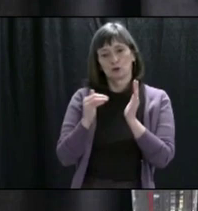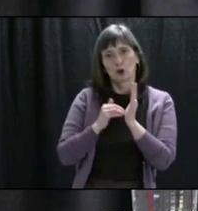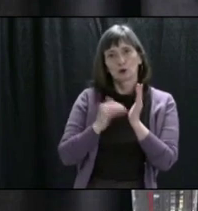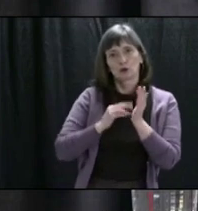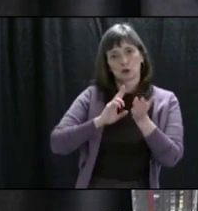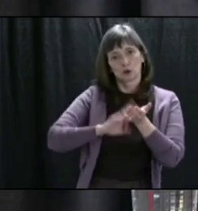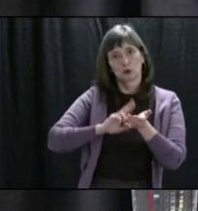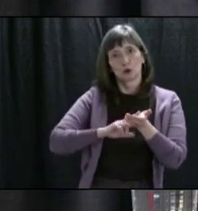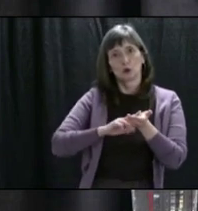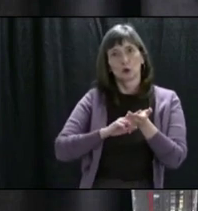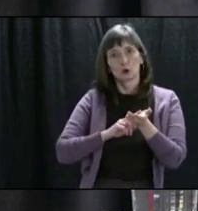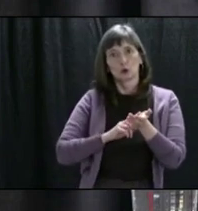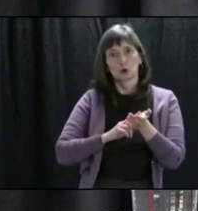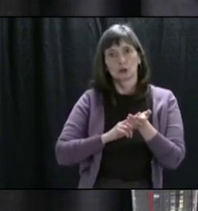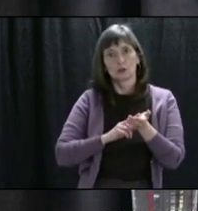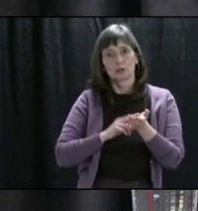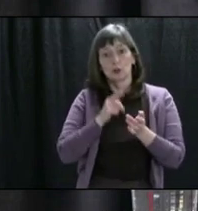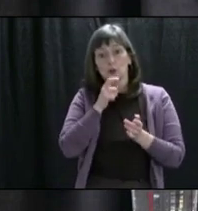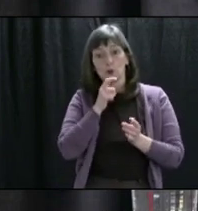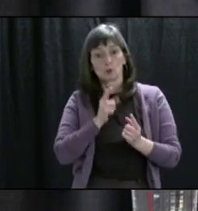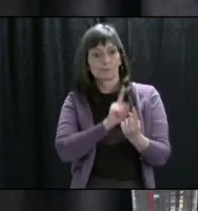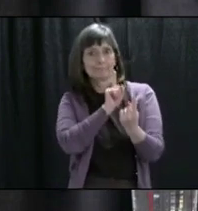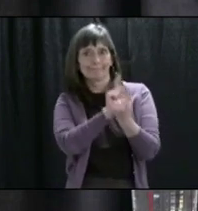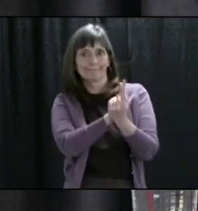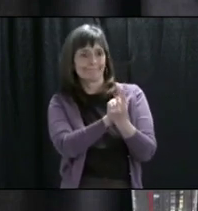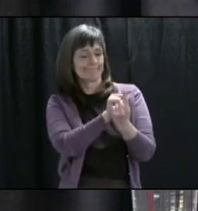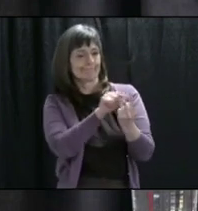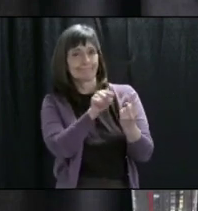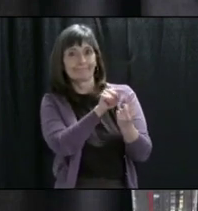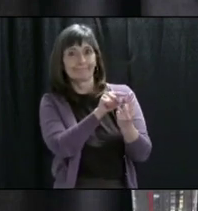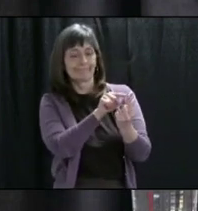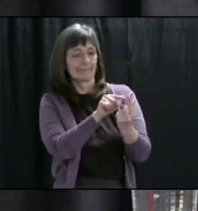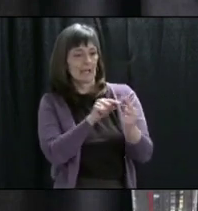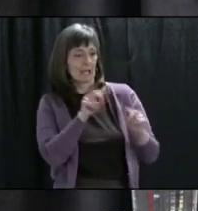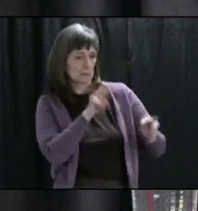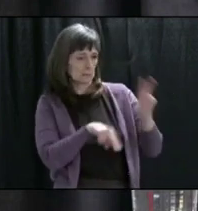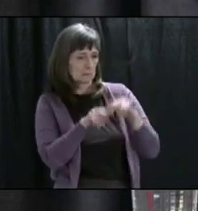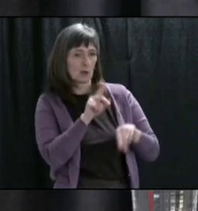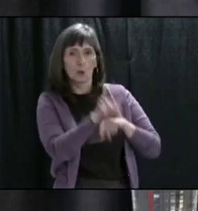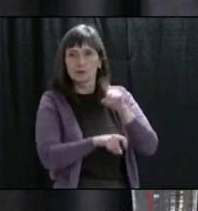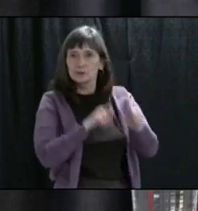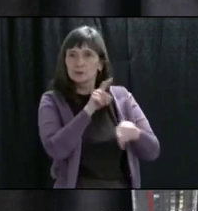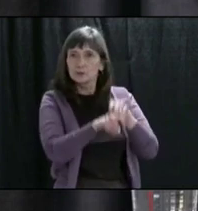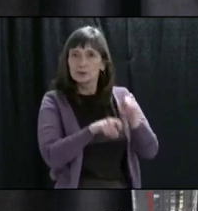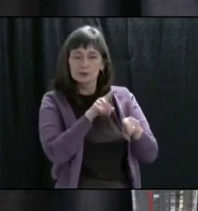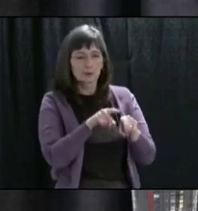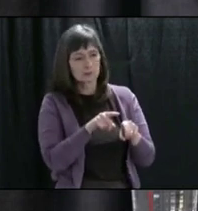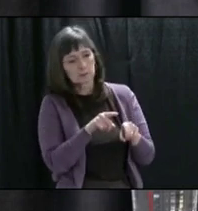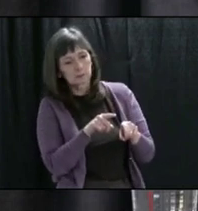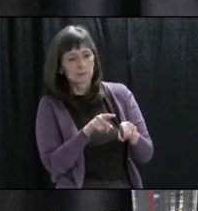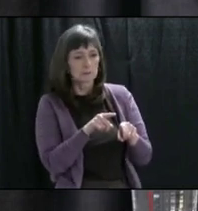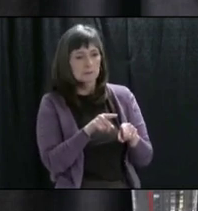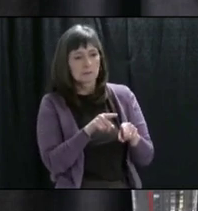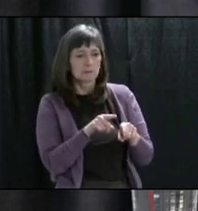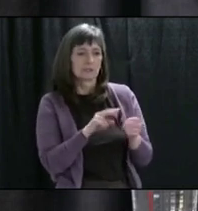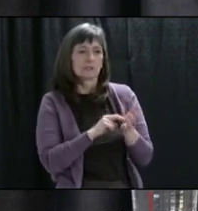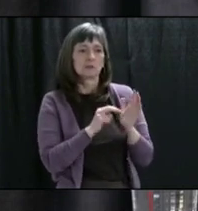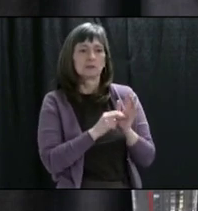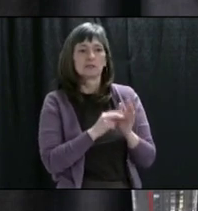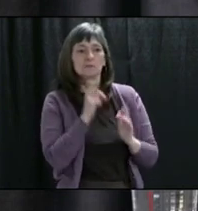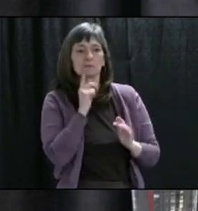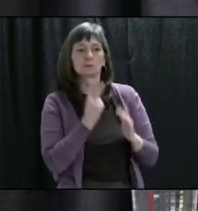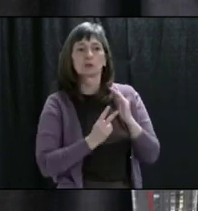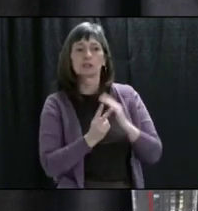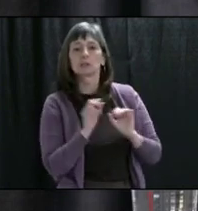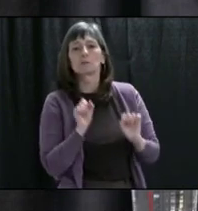or the nurse practitioner, who assesses a person, when they arrive at a facility as to where they're likely to end up.